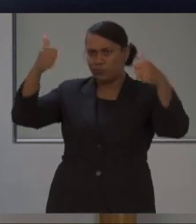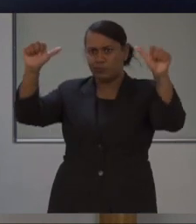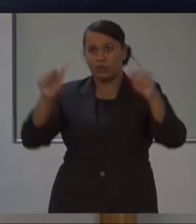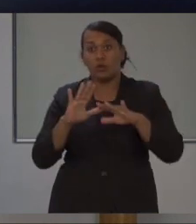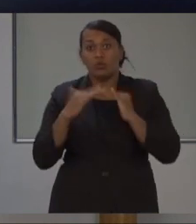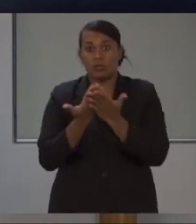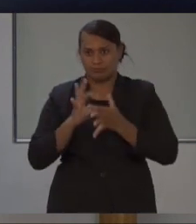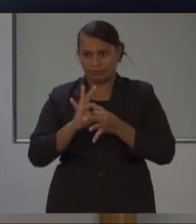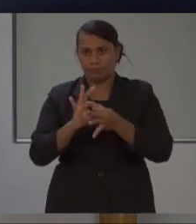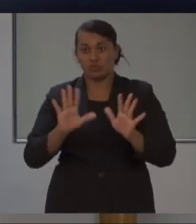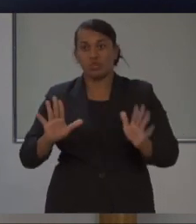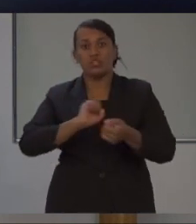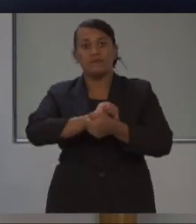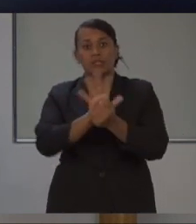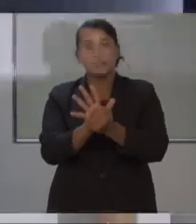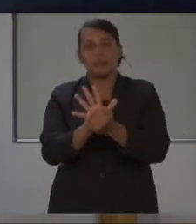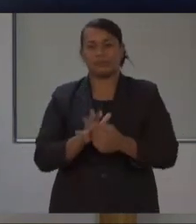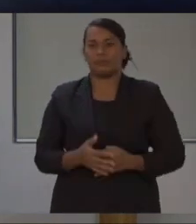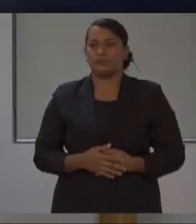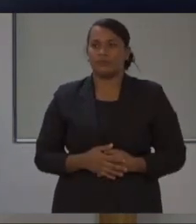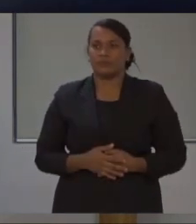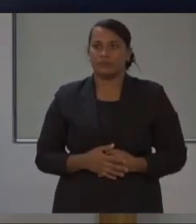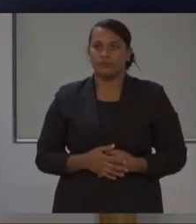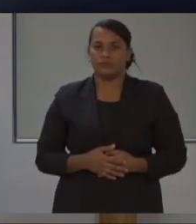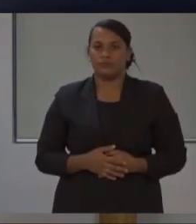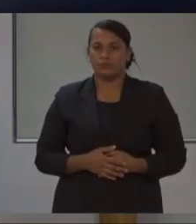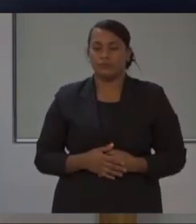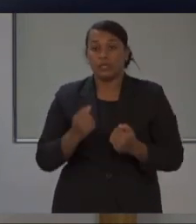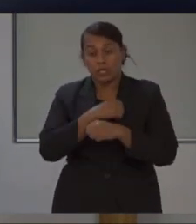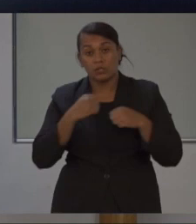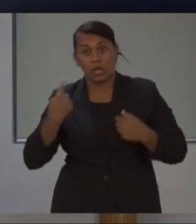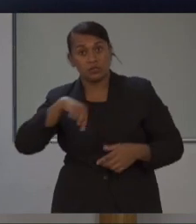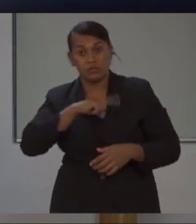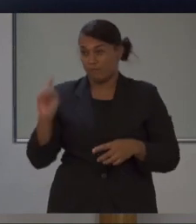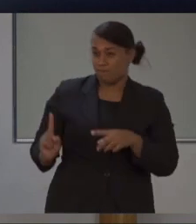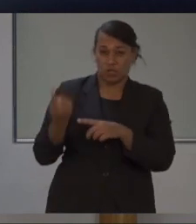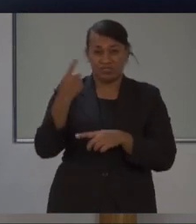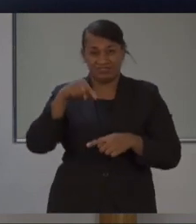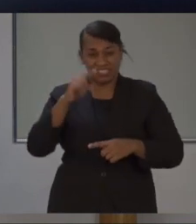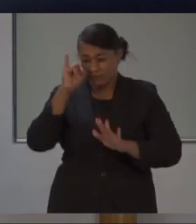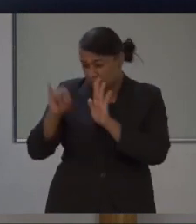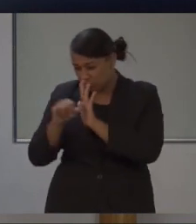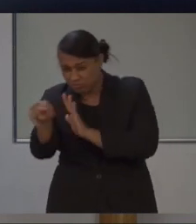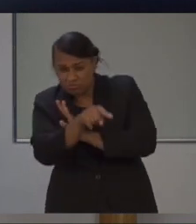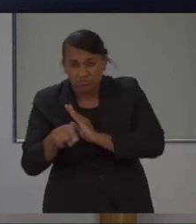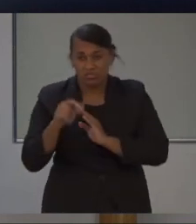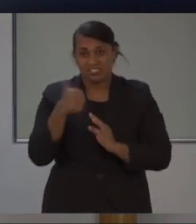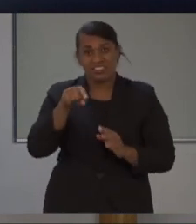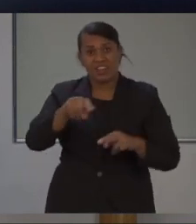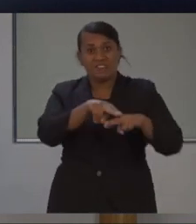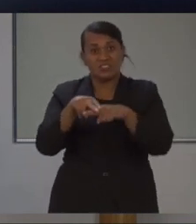efforts. Since our first cases were confirmed in Fiji,